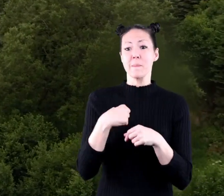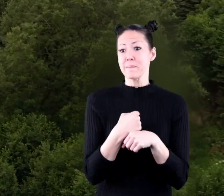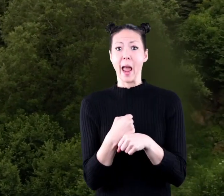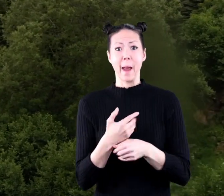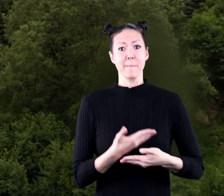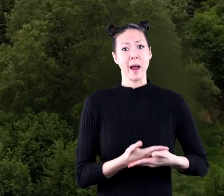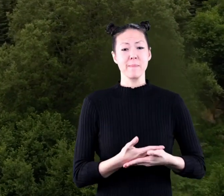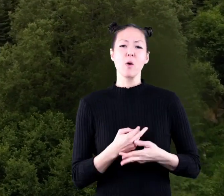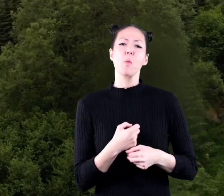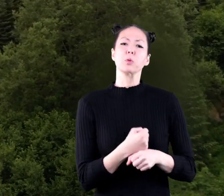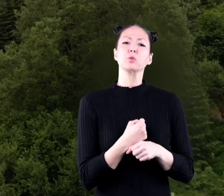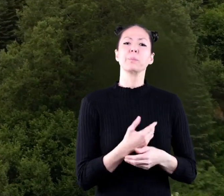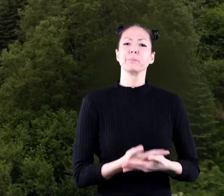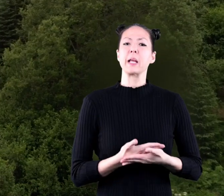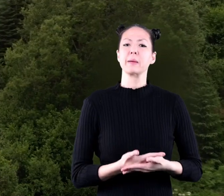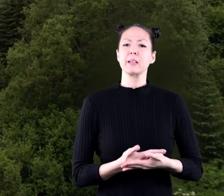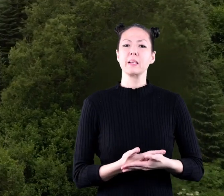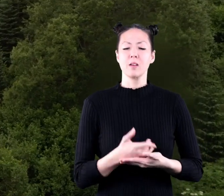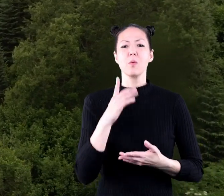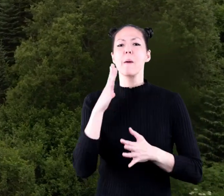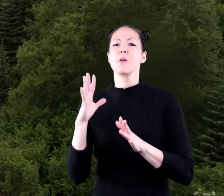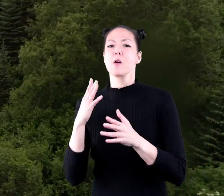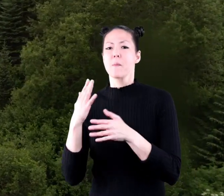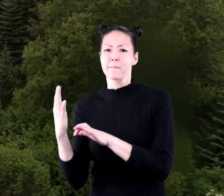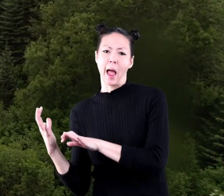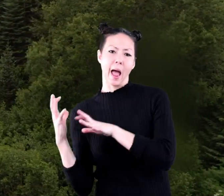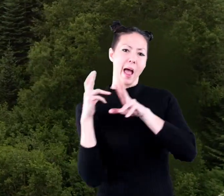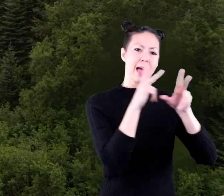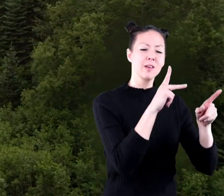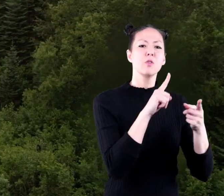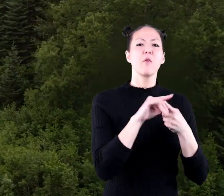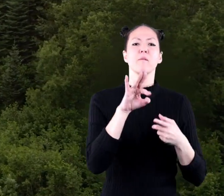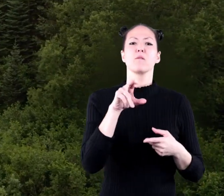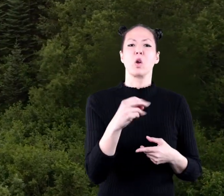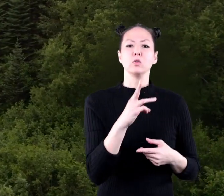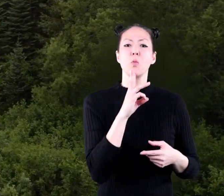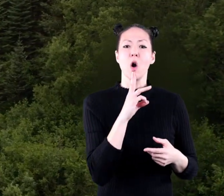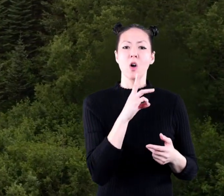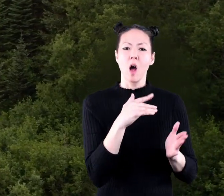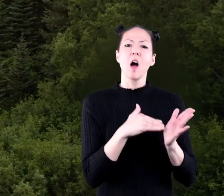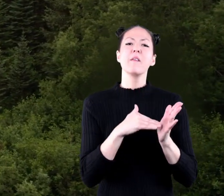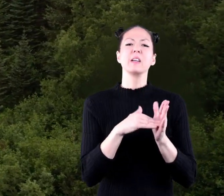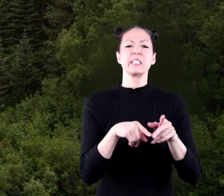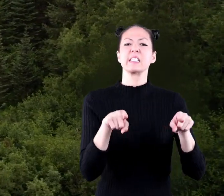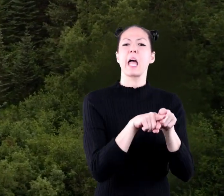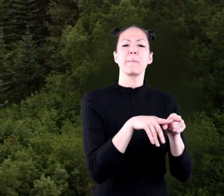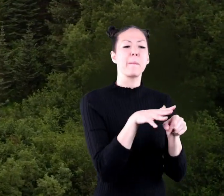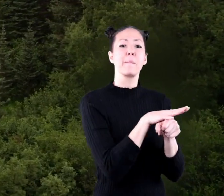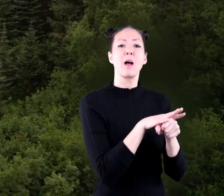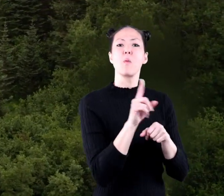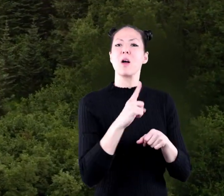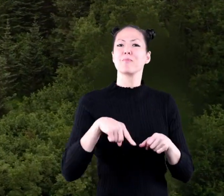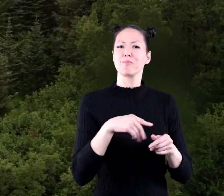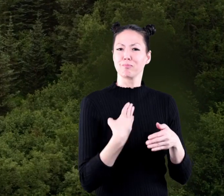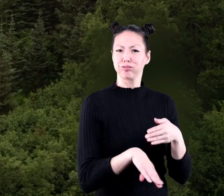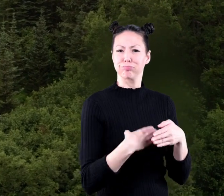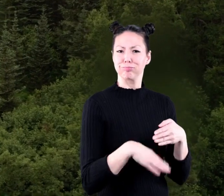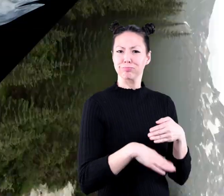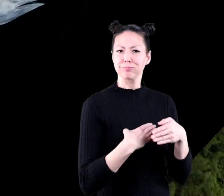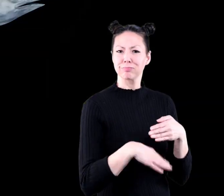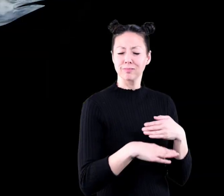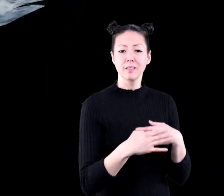babies or reproduce they then return to freshwater and often to the exact spot where they were born